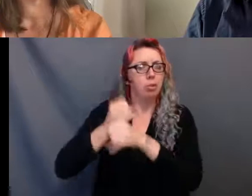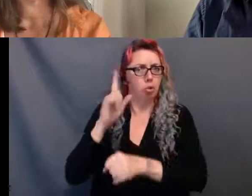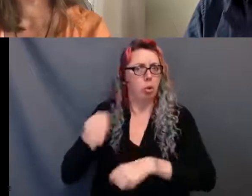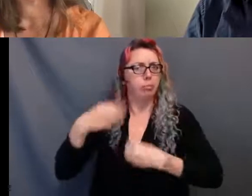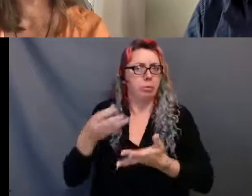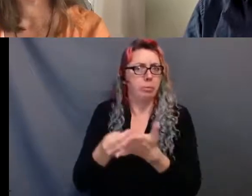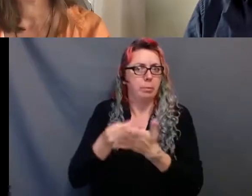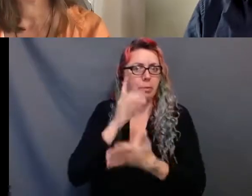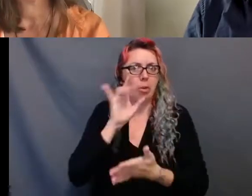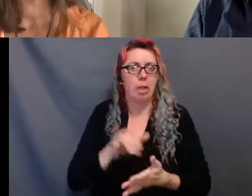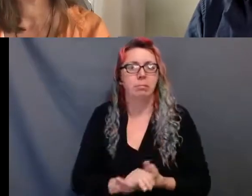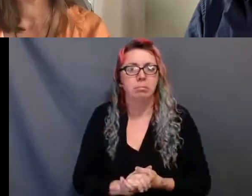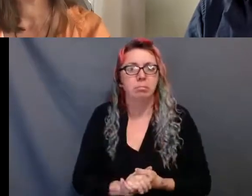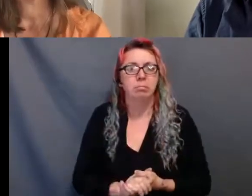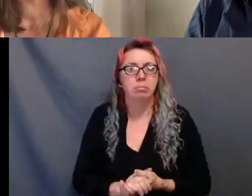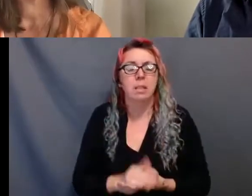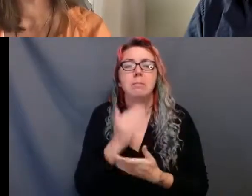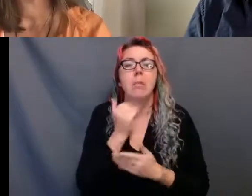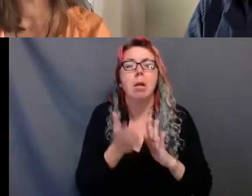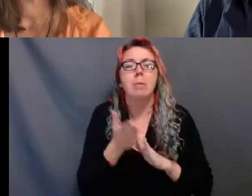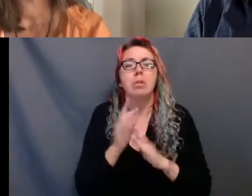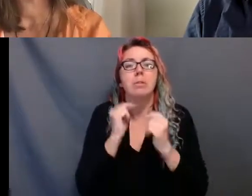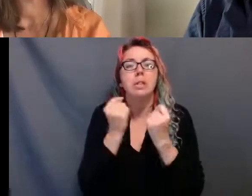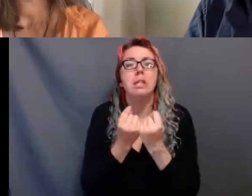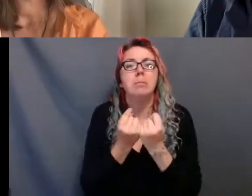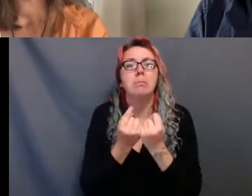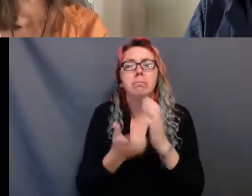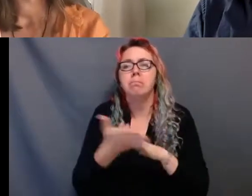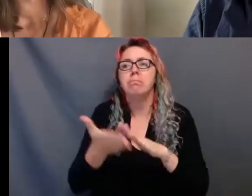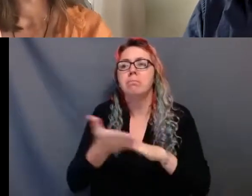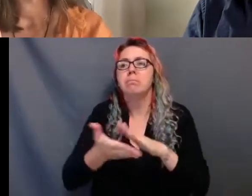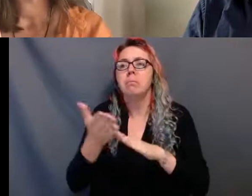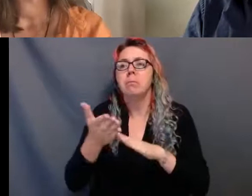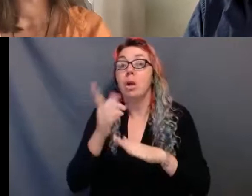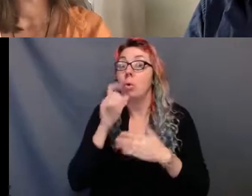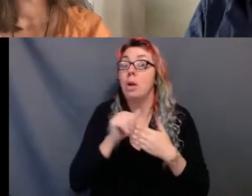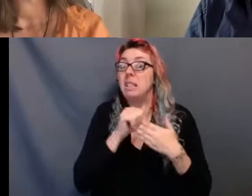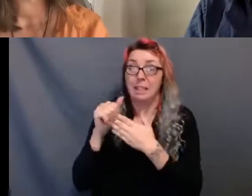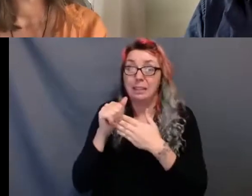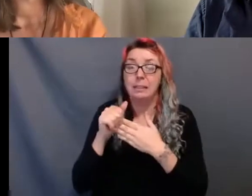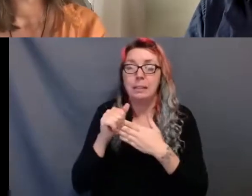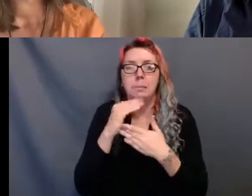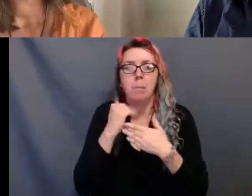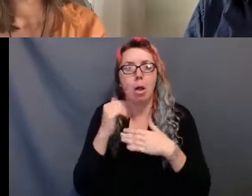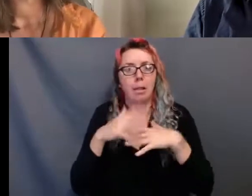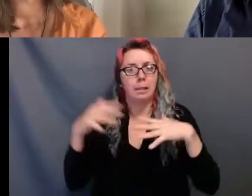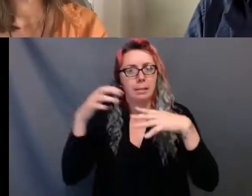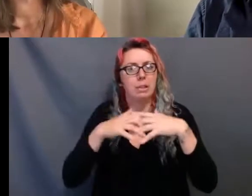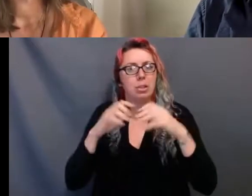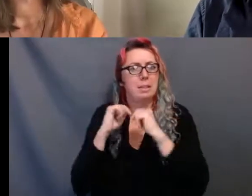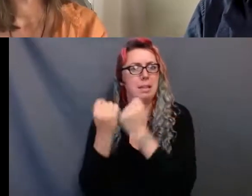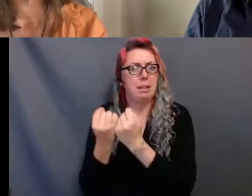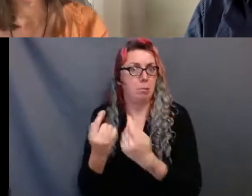run by a small administrative team guided by Indigenous artists. That would be a radical rethinking of the